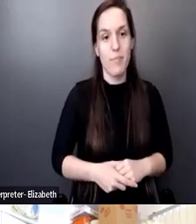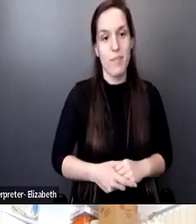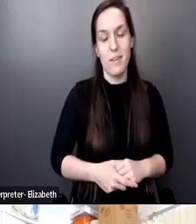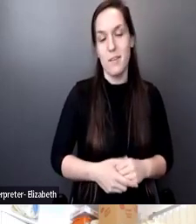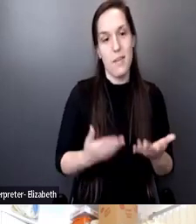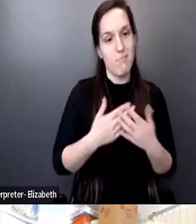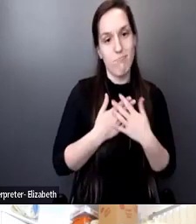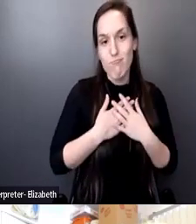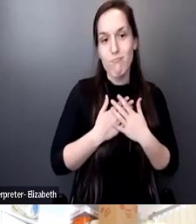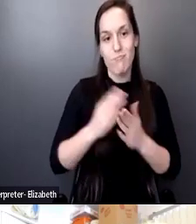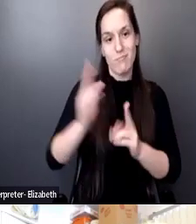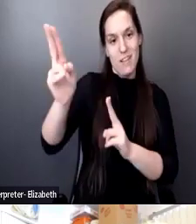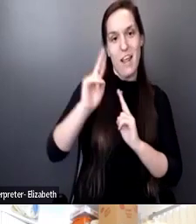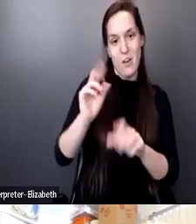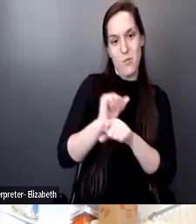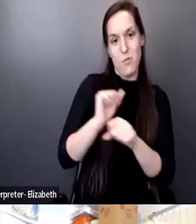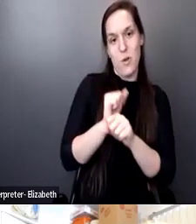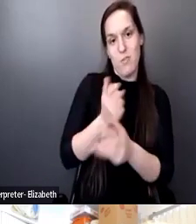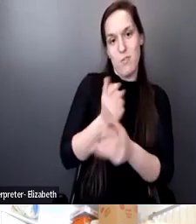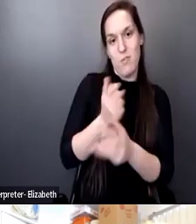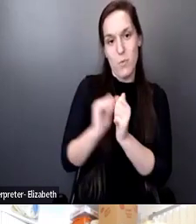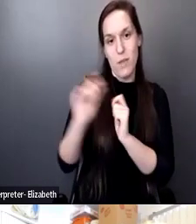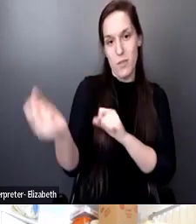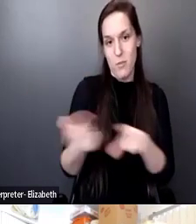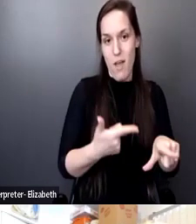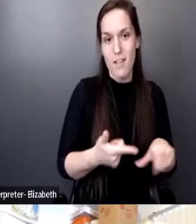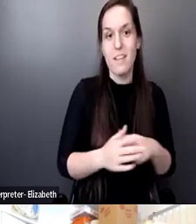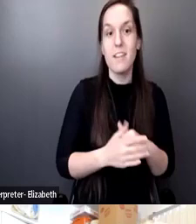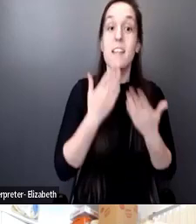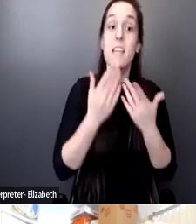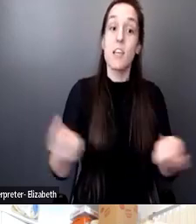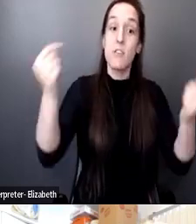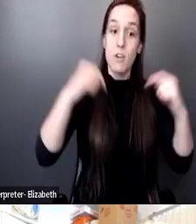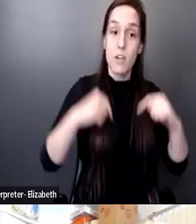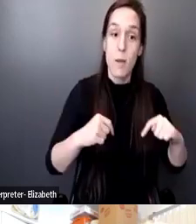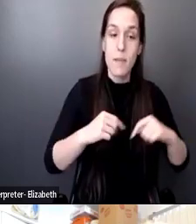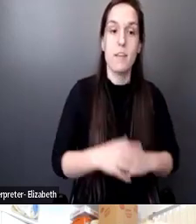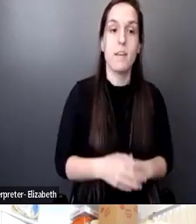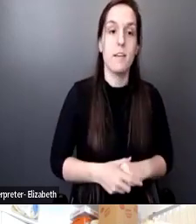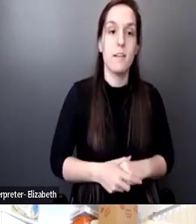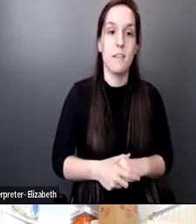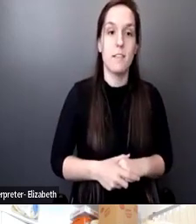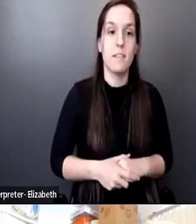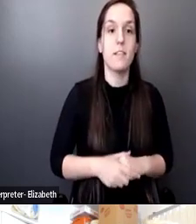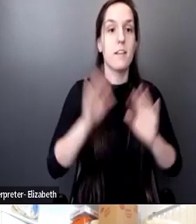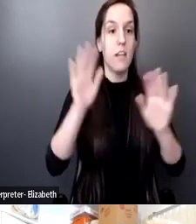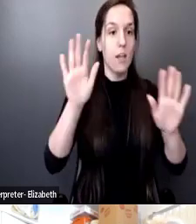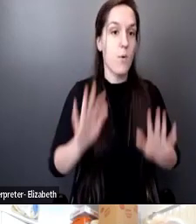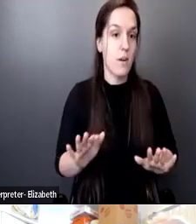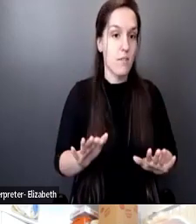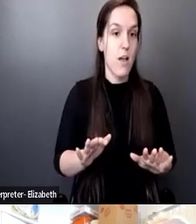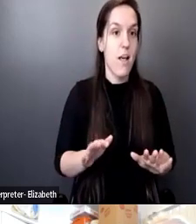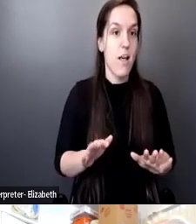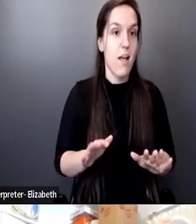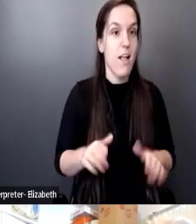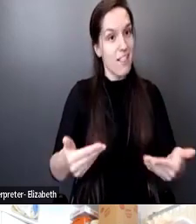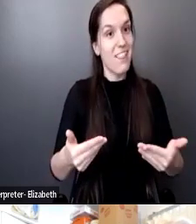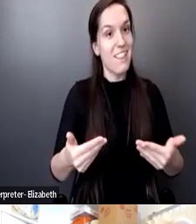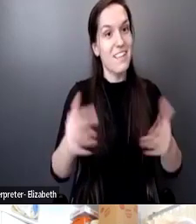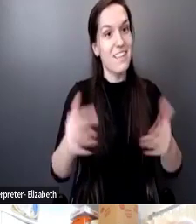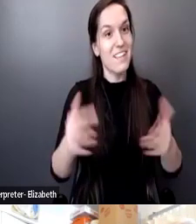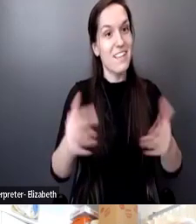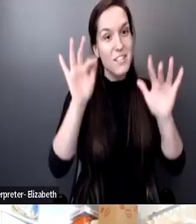such a great honor to work with both of you. So thanks, everyone, for coming and have a wonderful rest of your snowy day. great day.